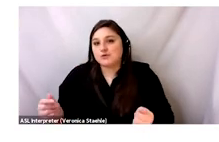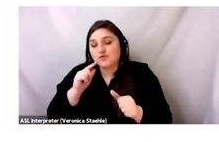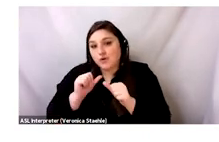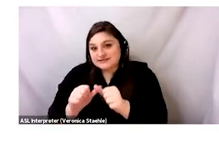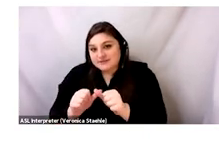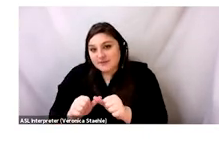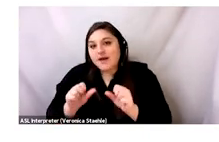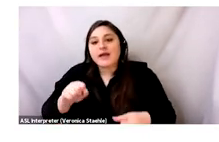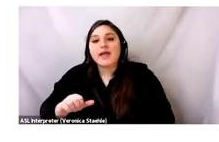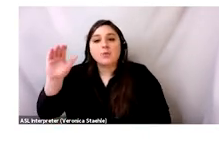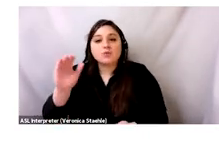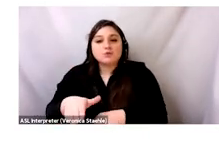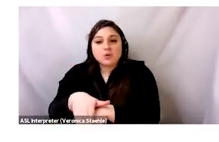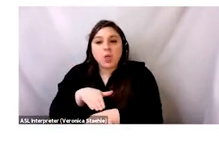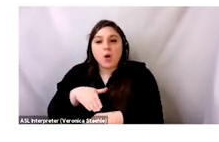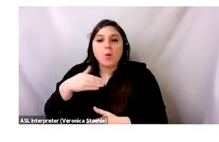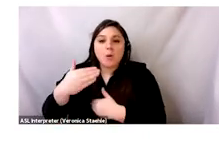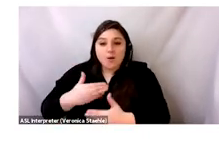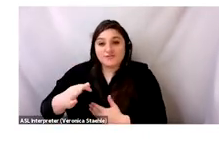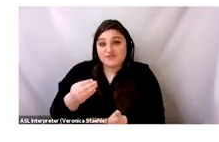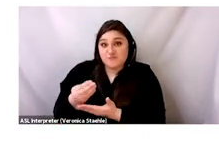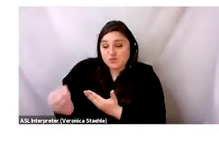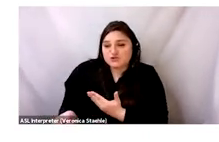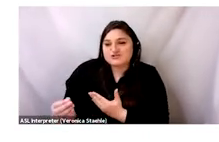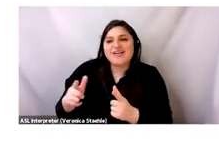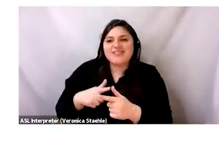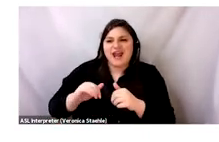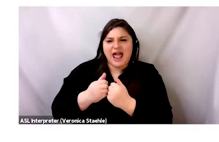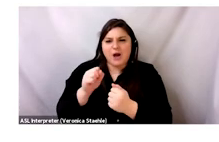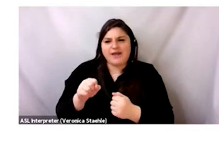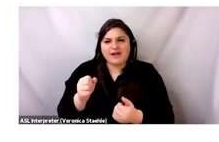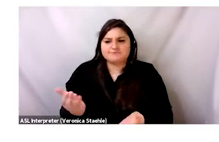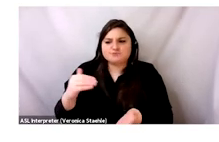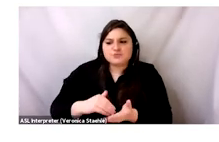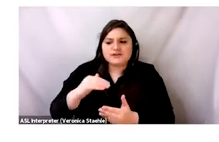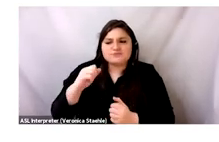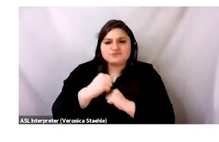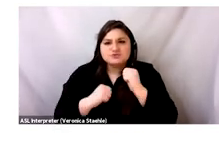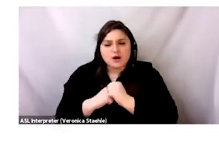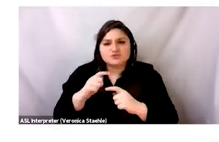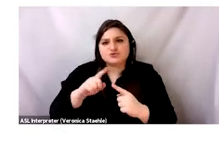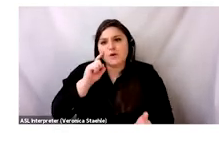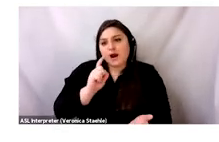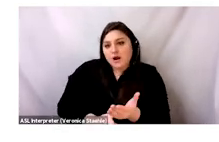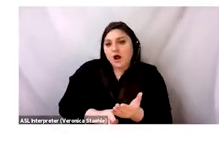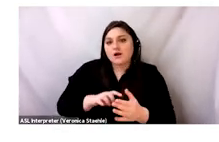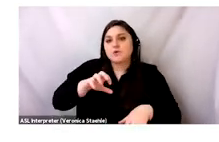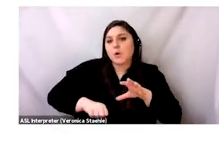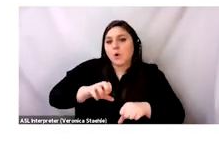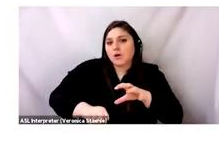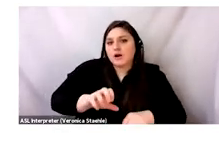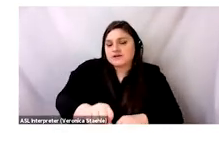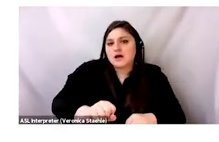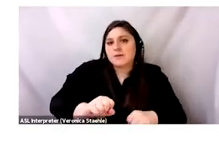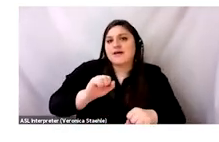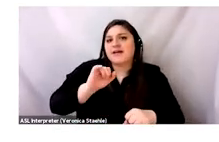part of the solution for sustainability and slowing down fashion purchases, how can we restructure it so that it acknowledges